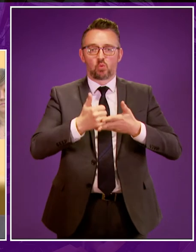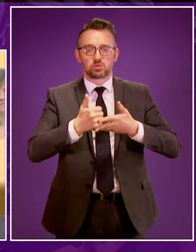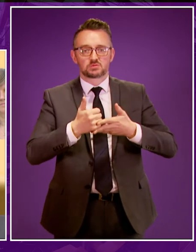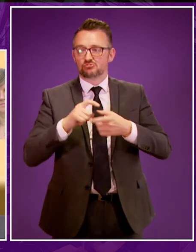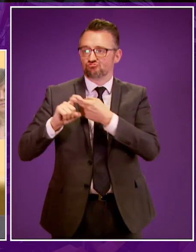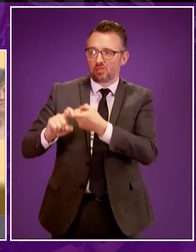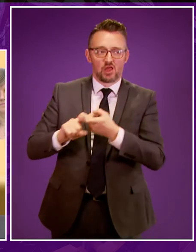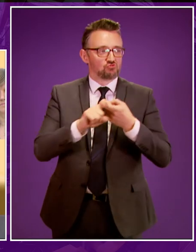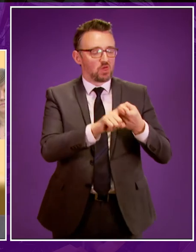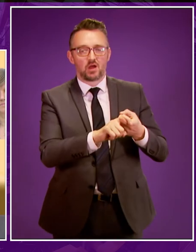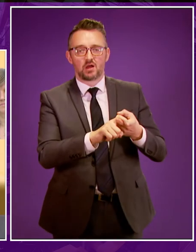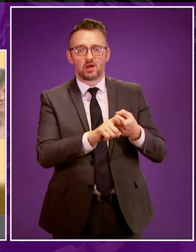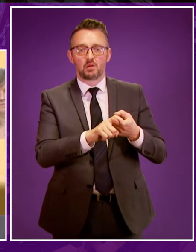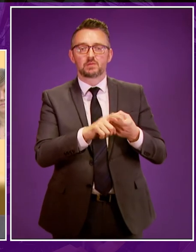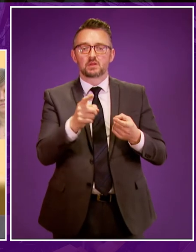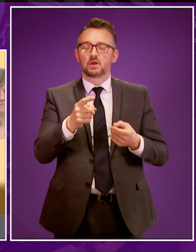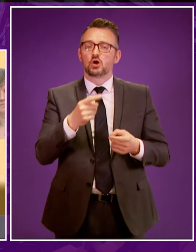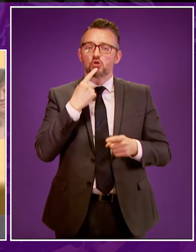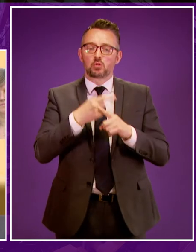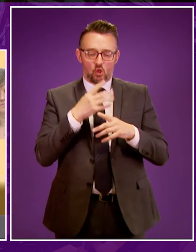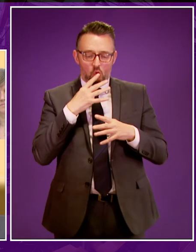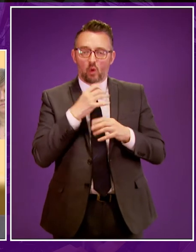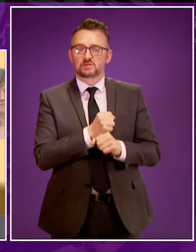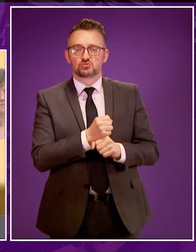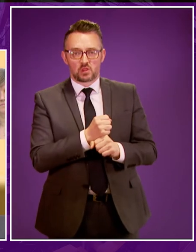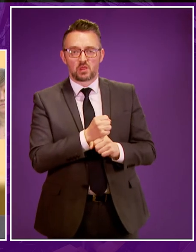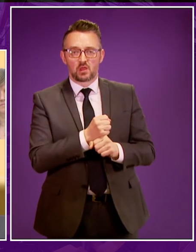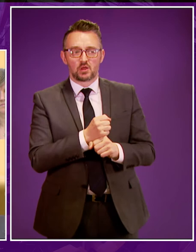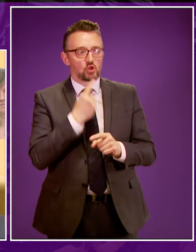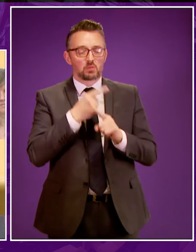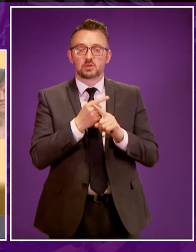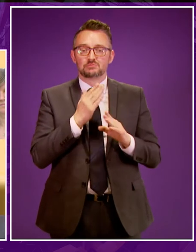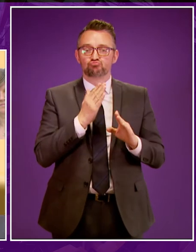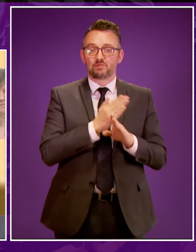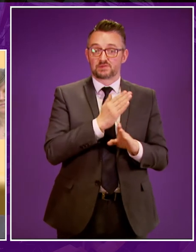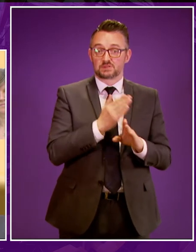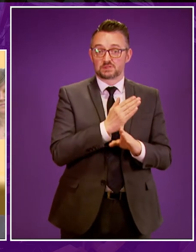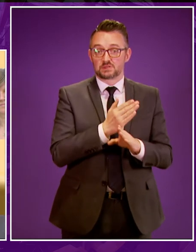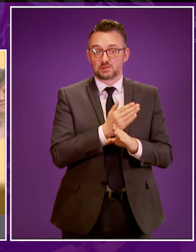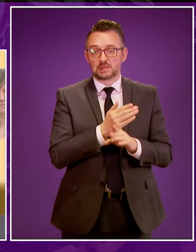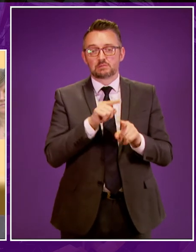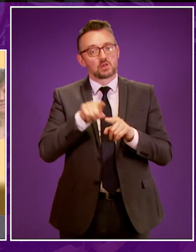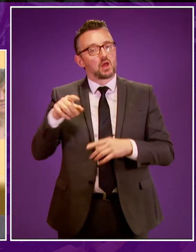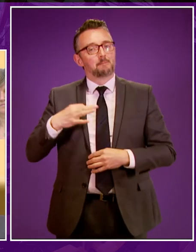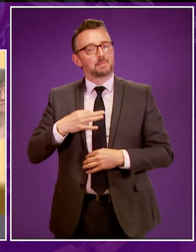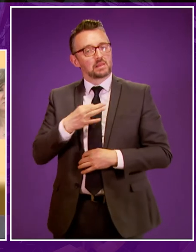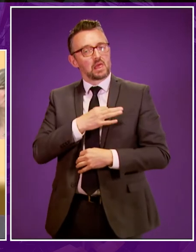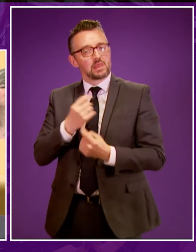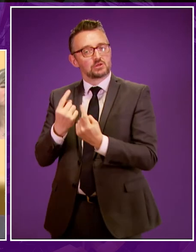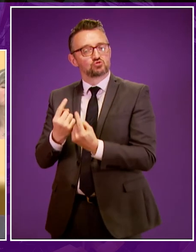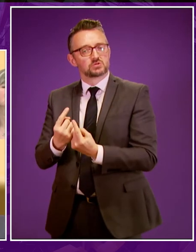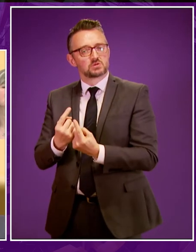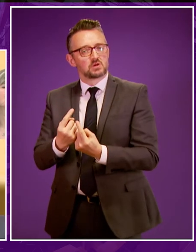and there can be issues around confidentiality and indeed privacy particularly with regard to medical appointments